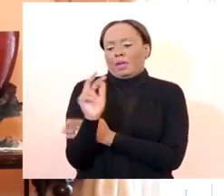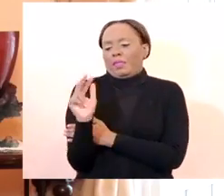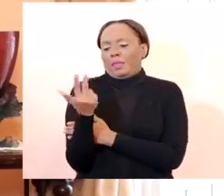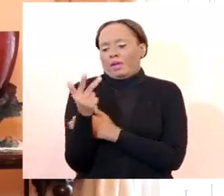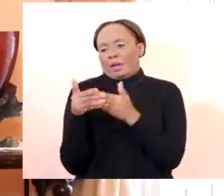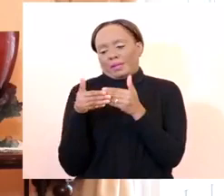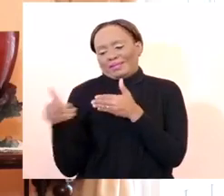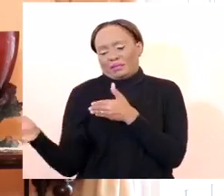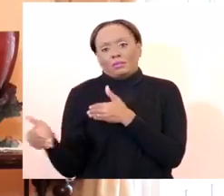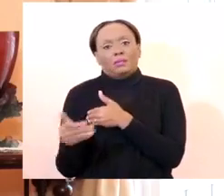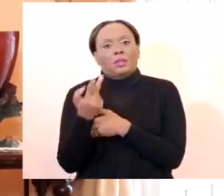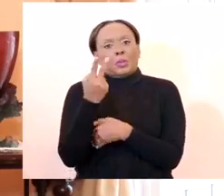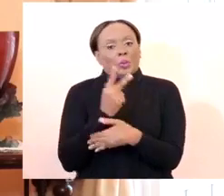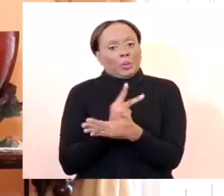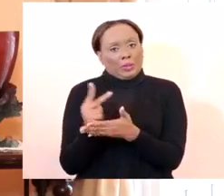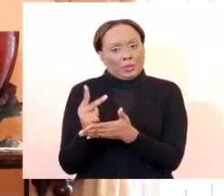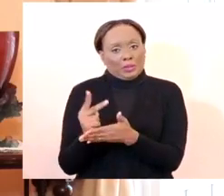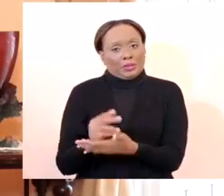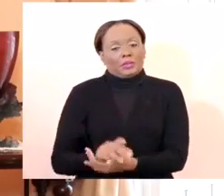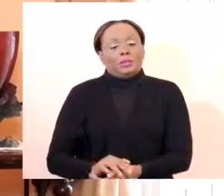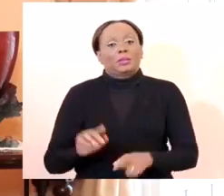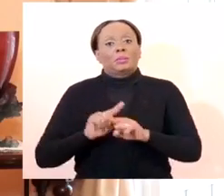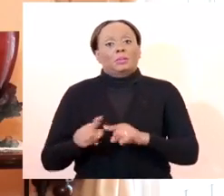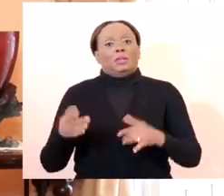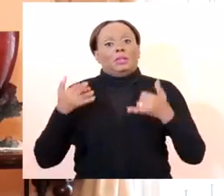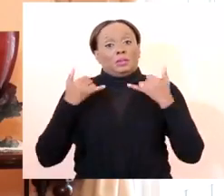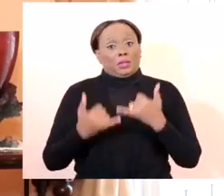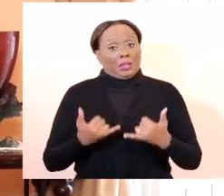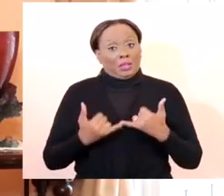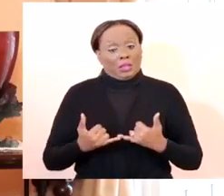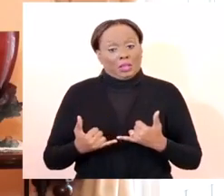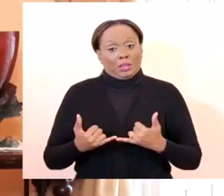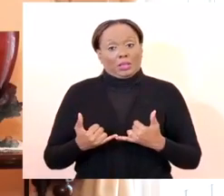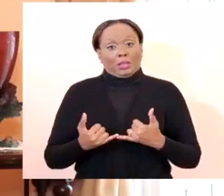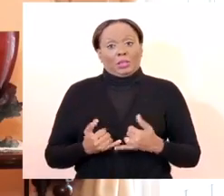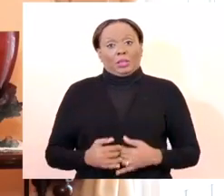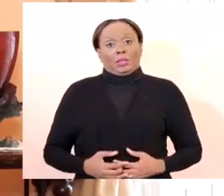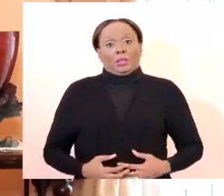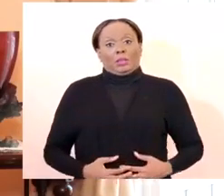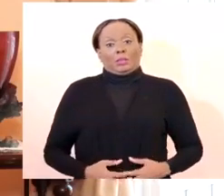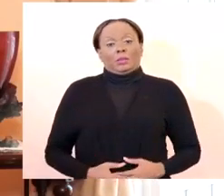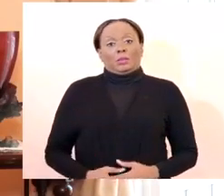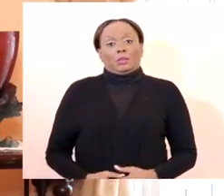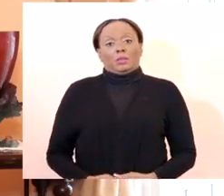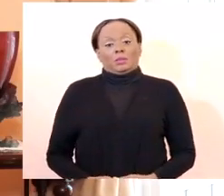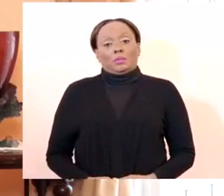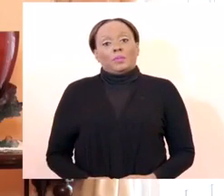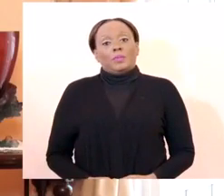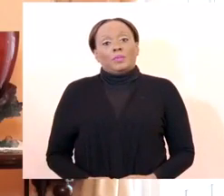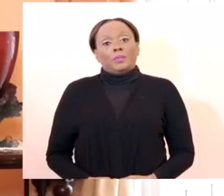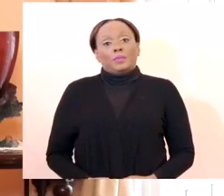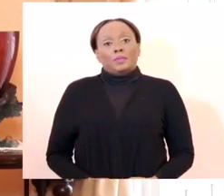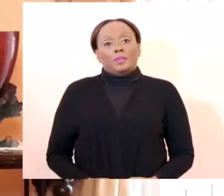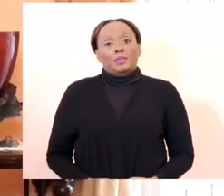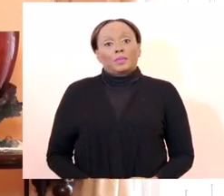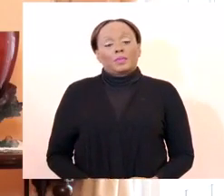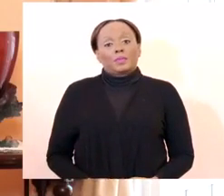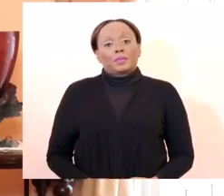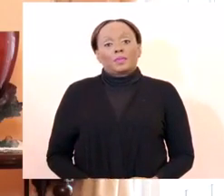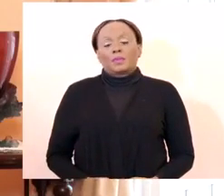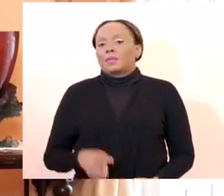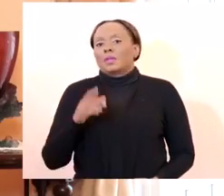February, but the current directive, all of the regime under which Barbadians are currently